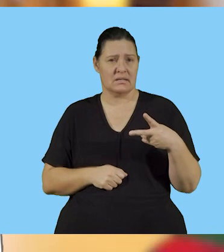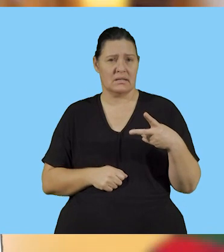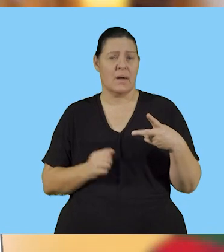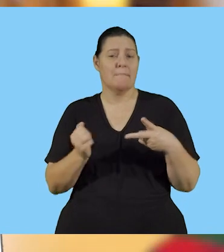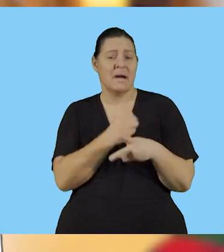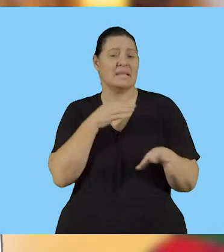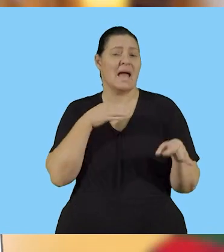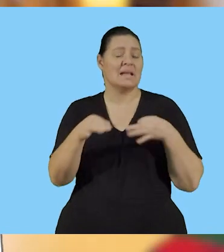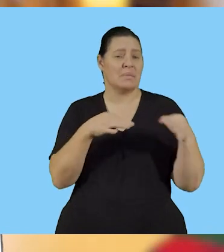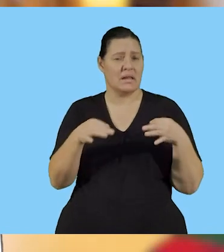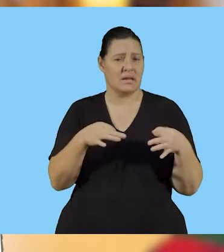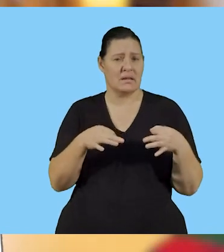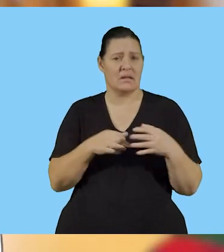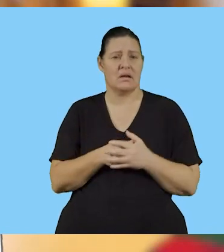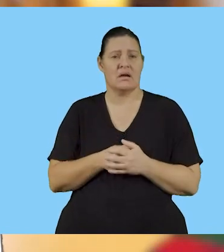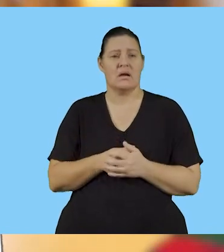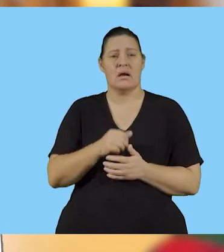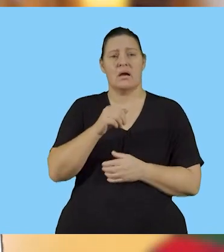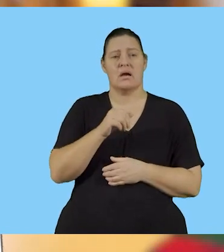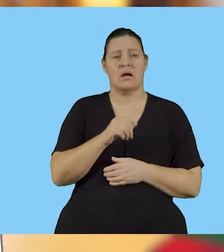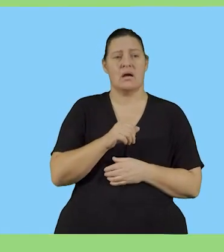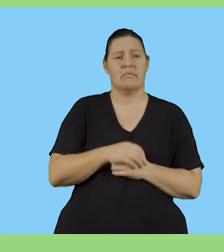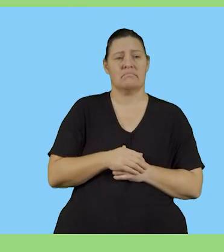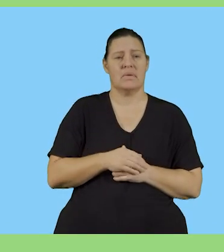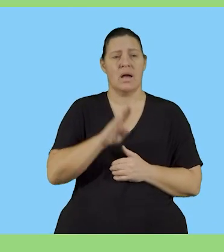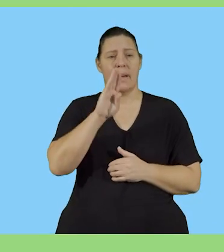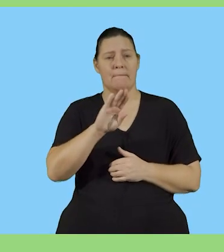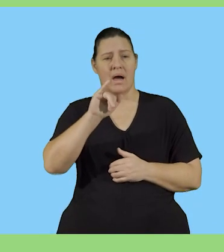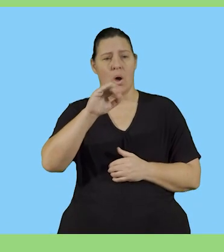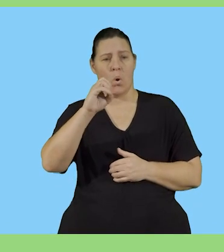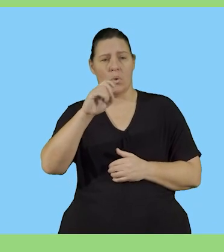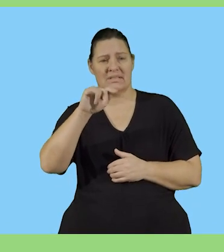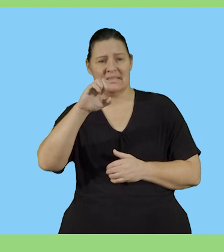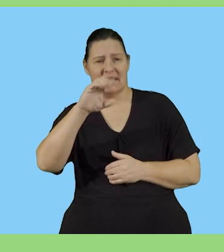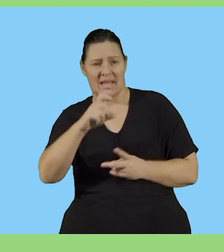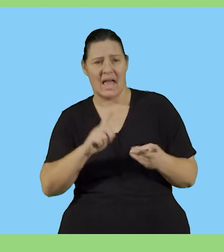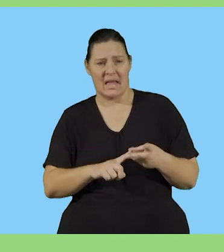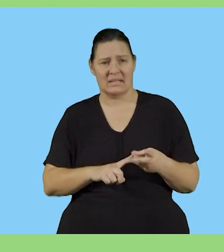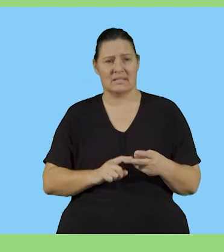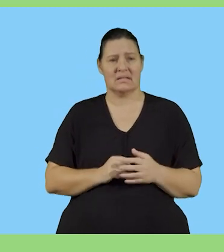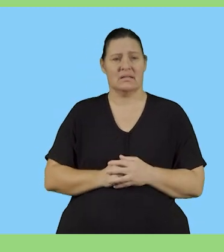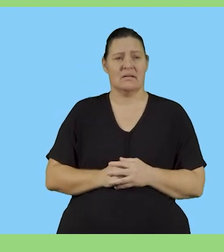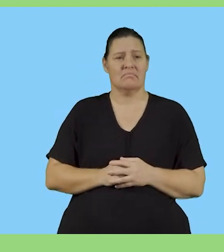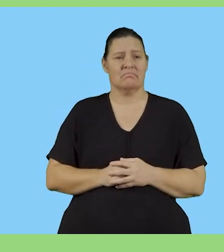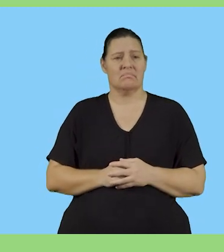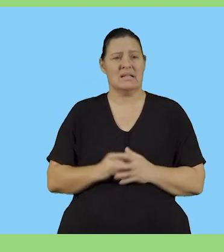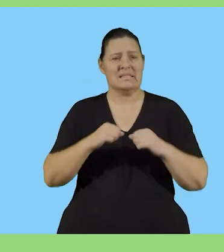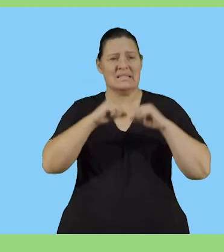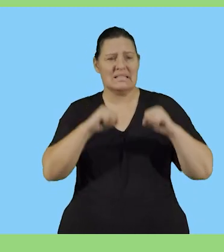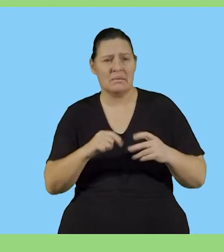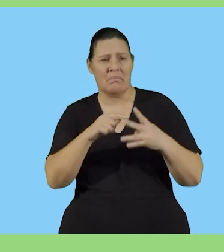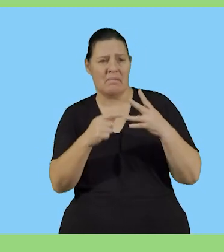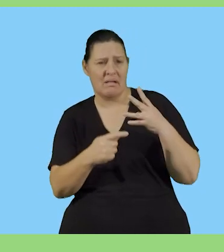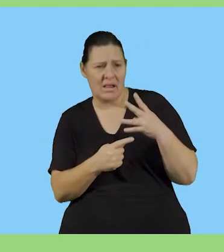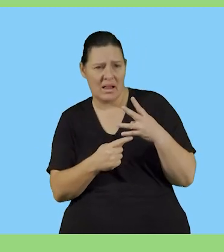you need to be able to explain what biotic and air biotic factors are in an ecosystem. You then have to